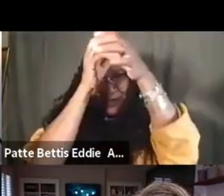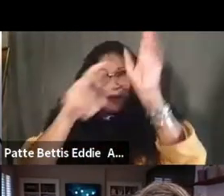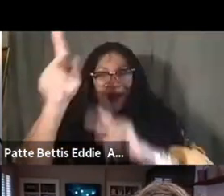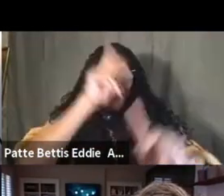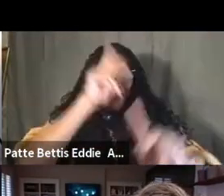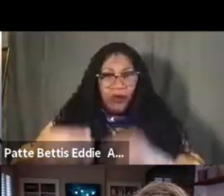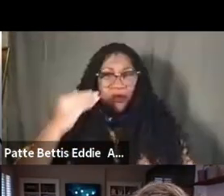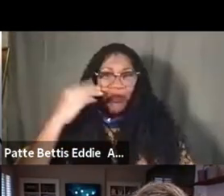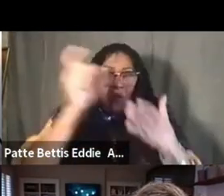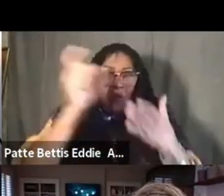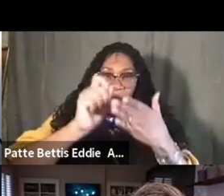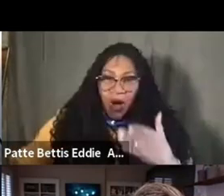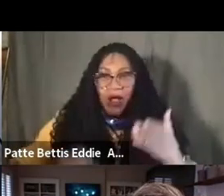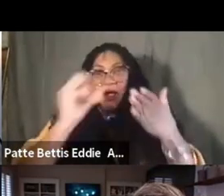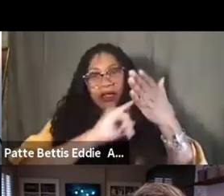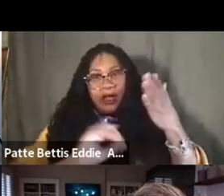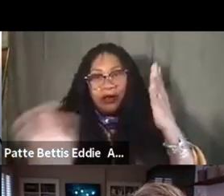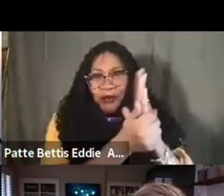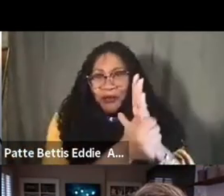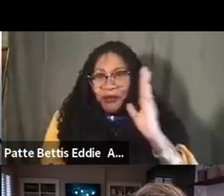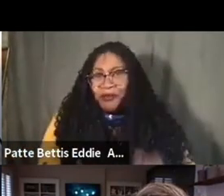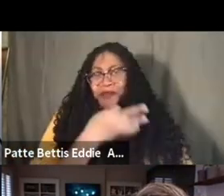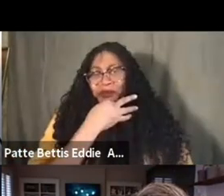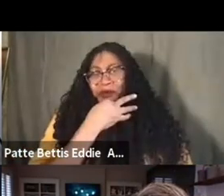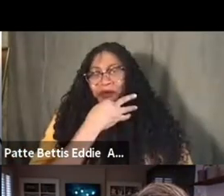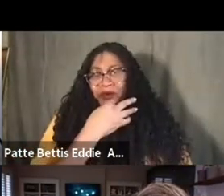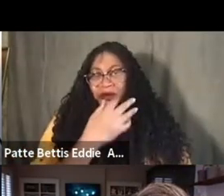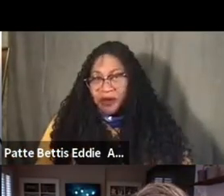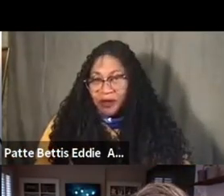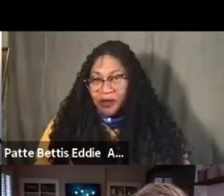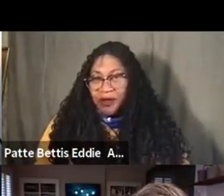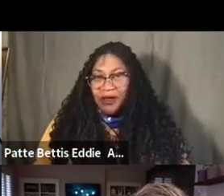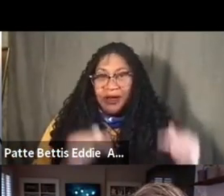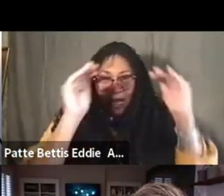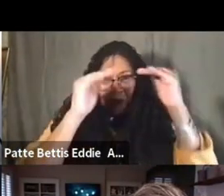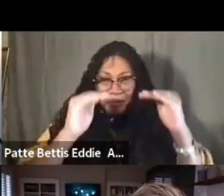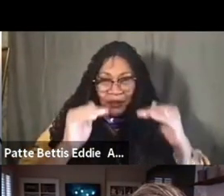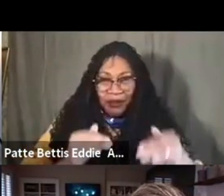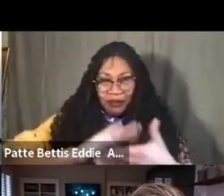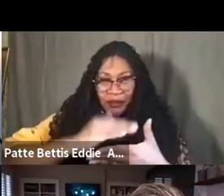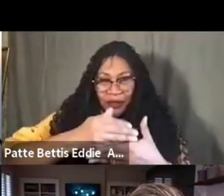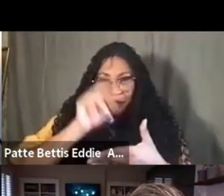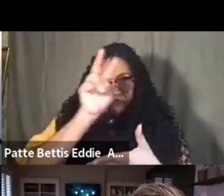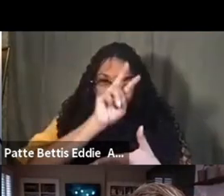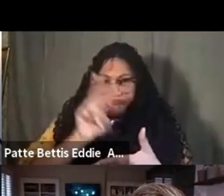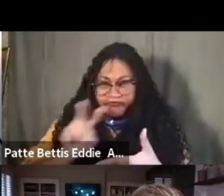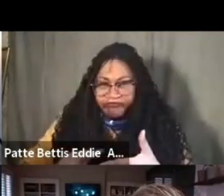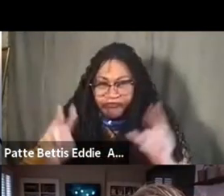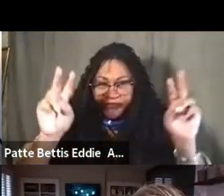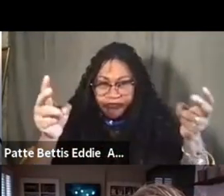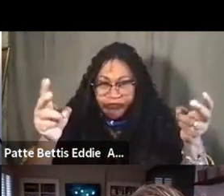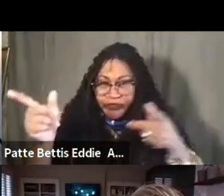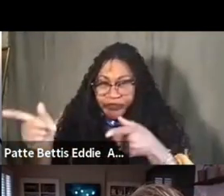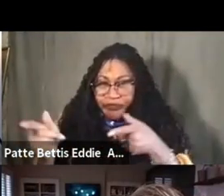um, artists, you know, mentioned here. I'm, I'm scrolling around on my laptop to pull up some quotes now, but, um,